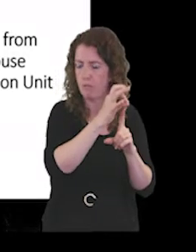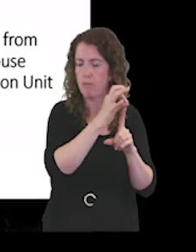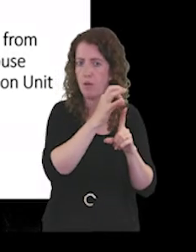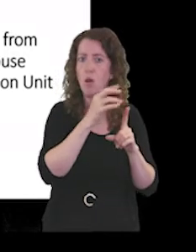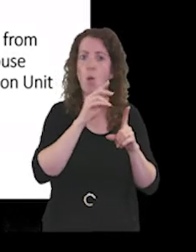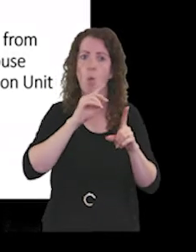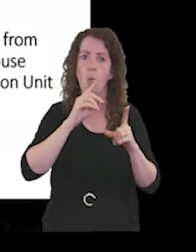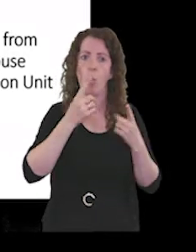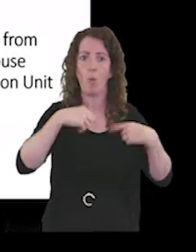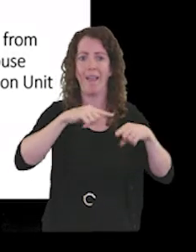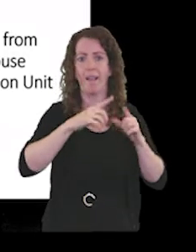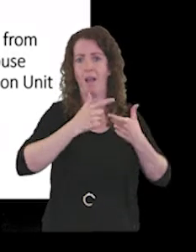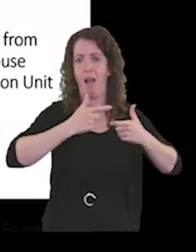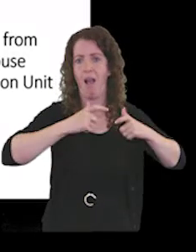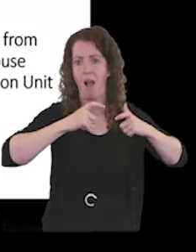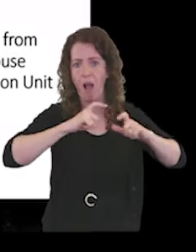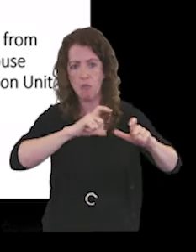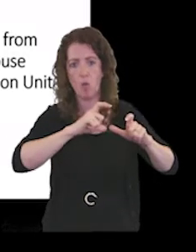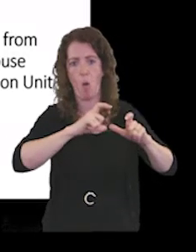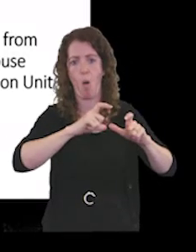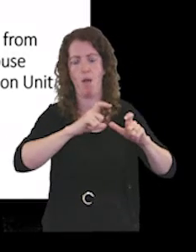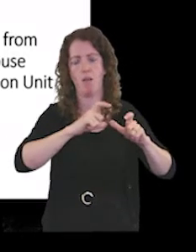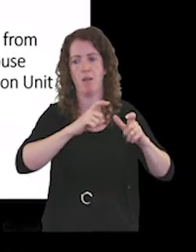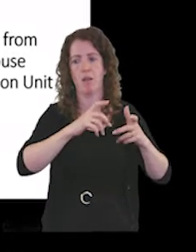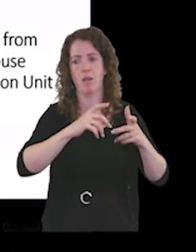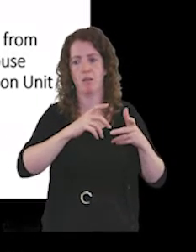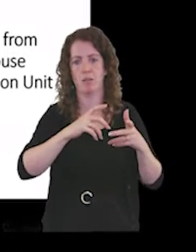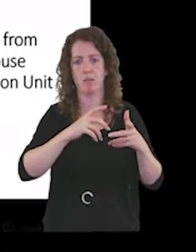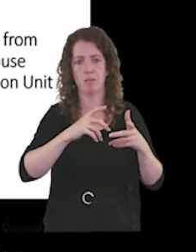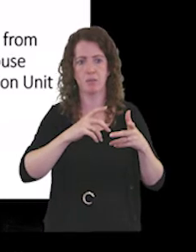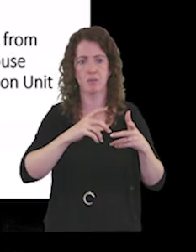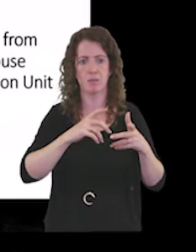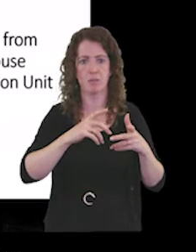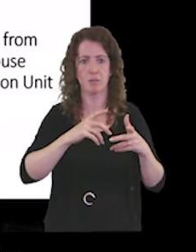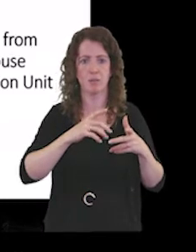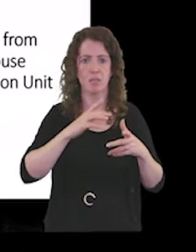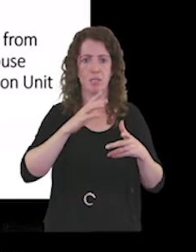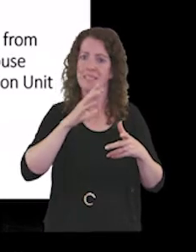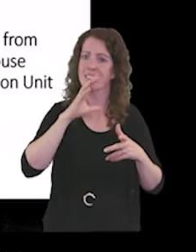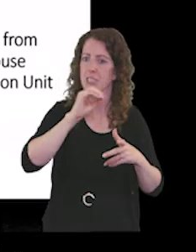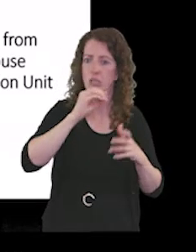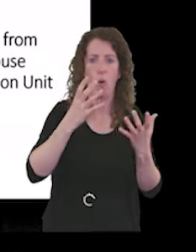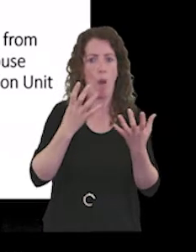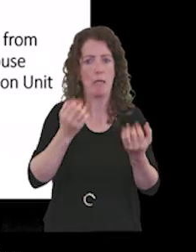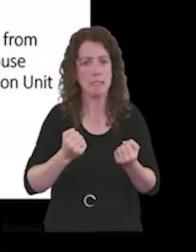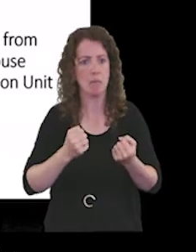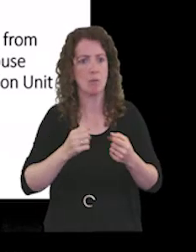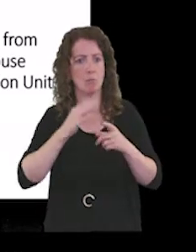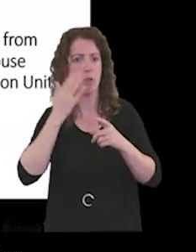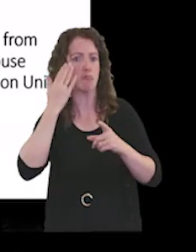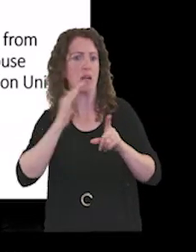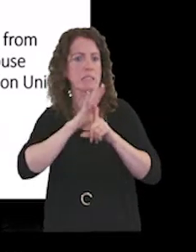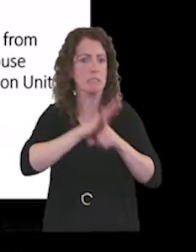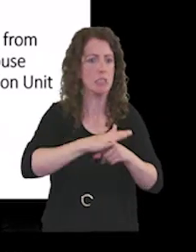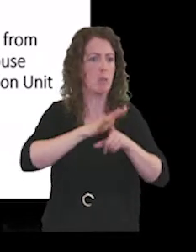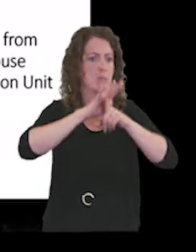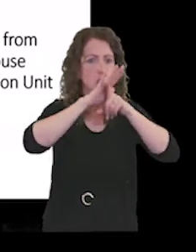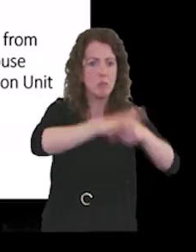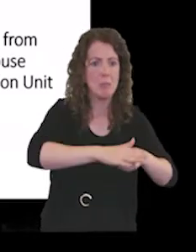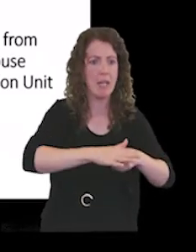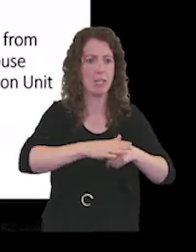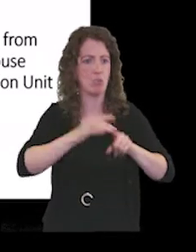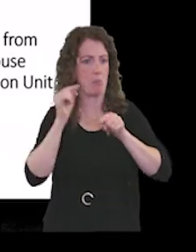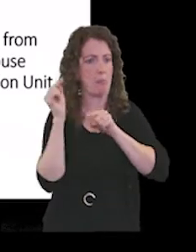continue to have zero tolerance of racism, discrimination and bullying.